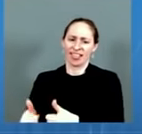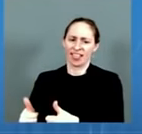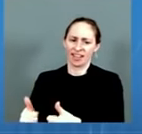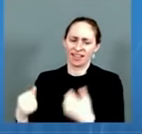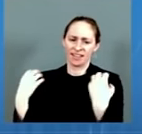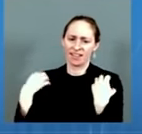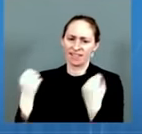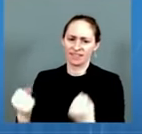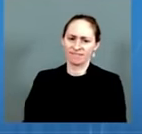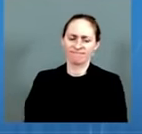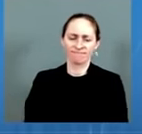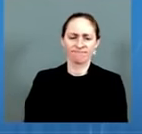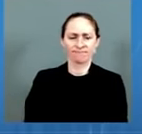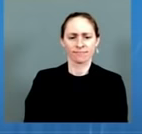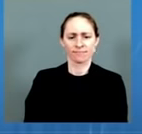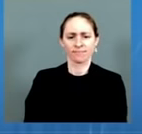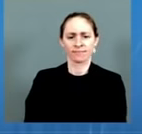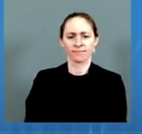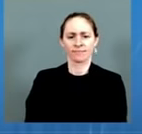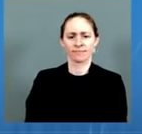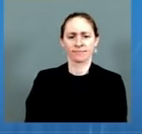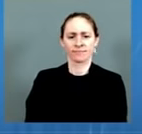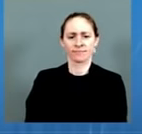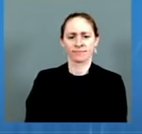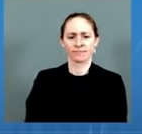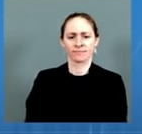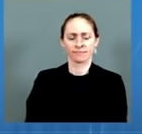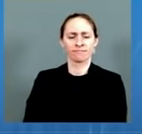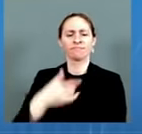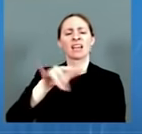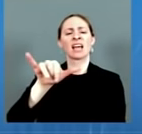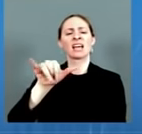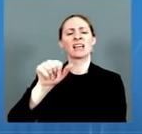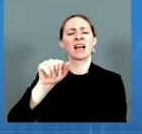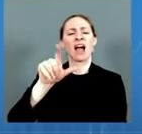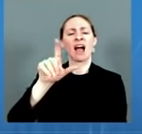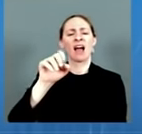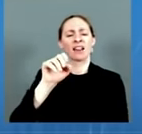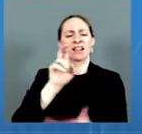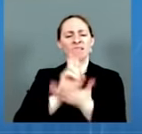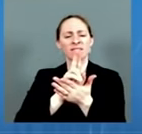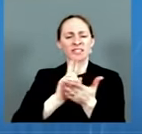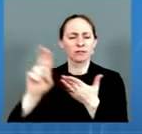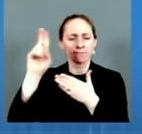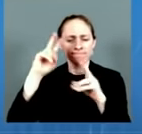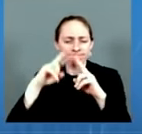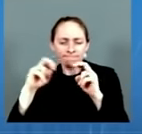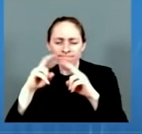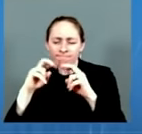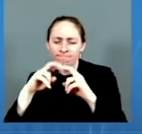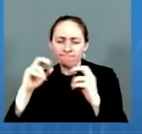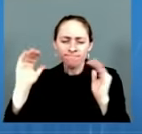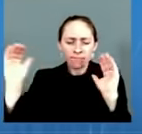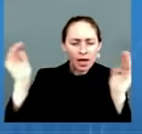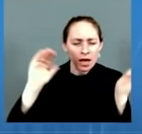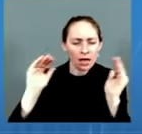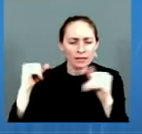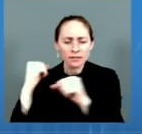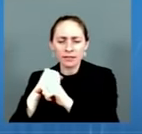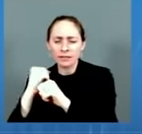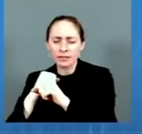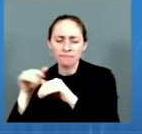impact of our relentless effort to get Americans vaccinated. And at the impact on hospitalizations and death,